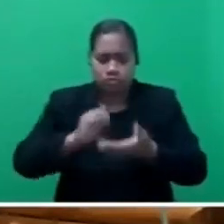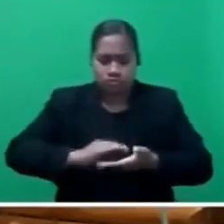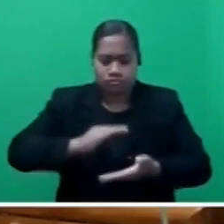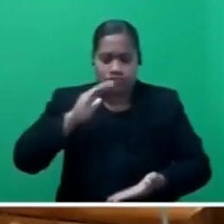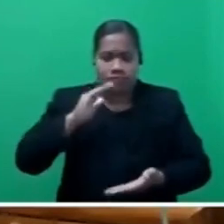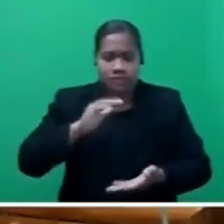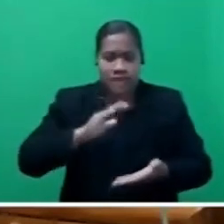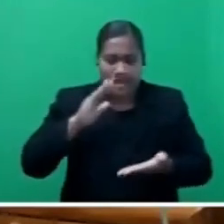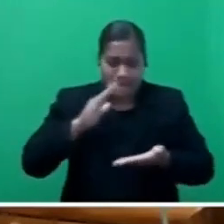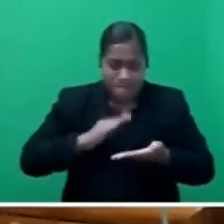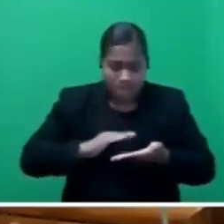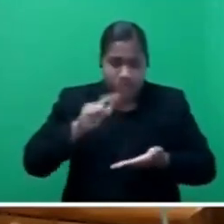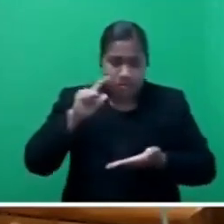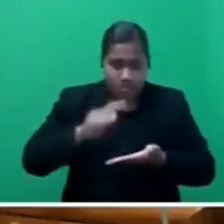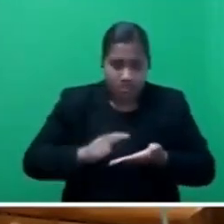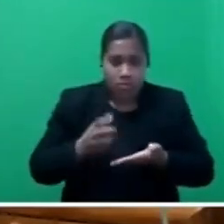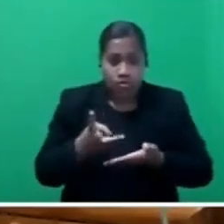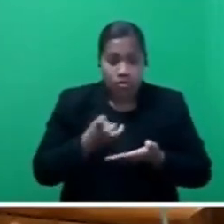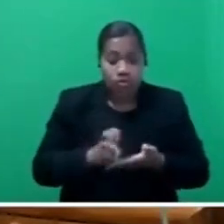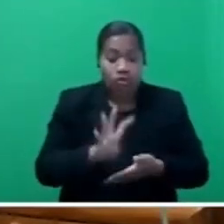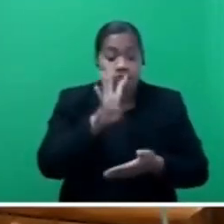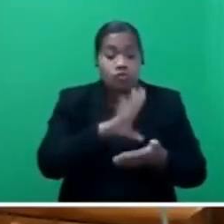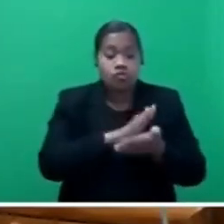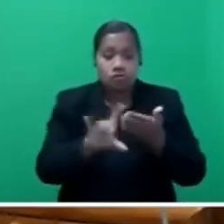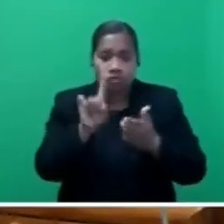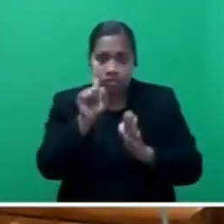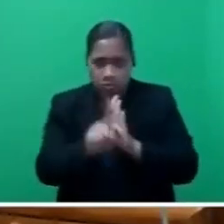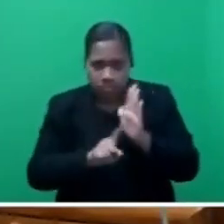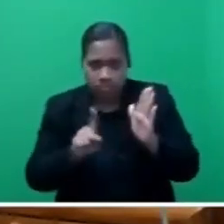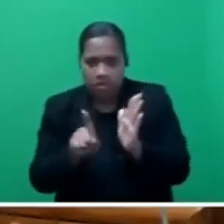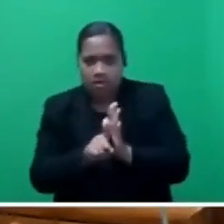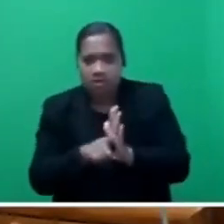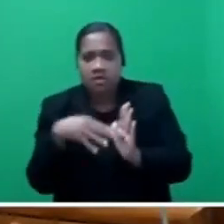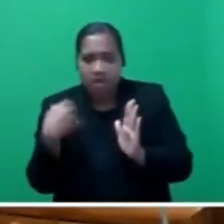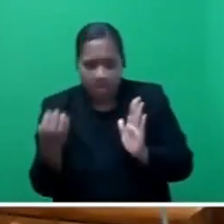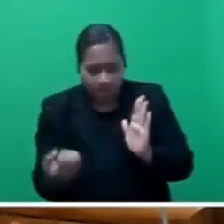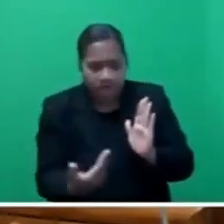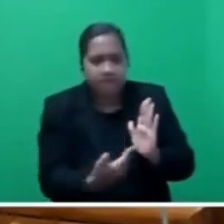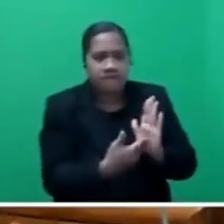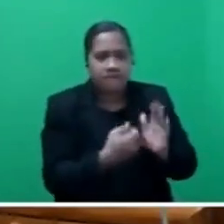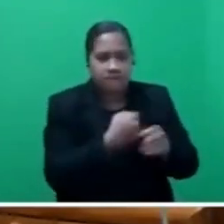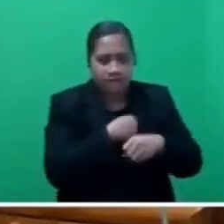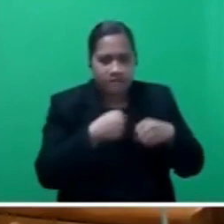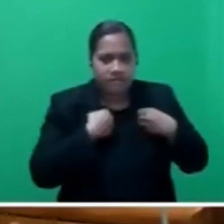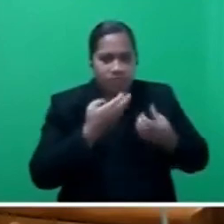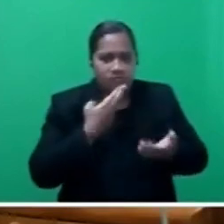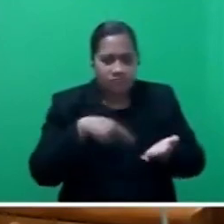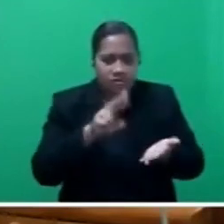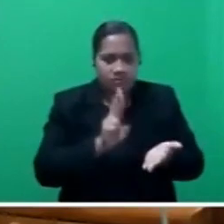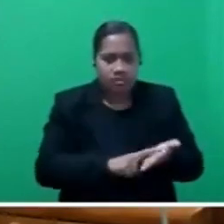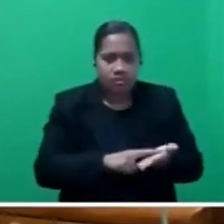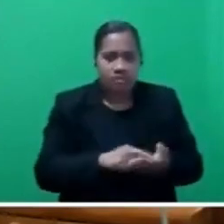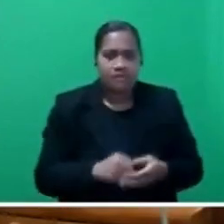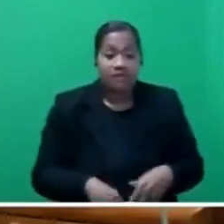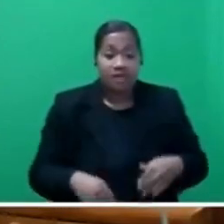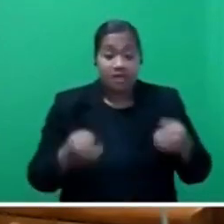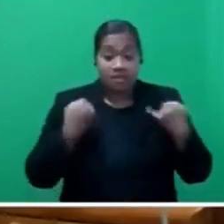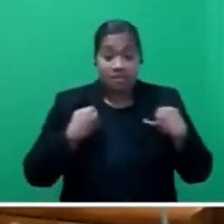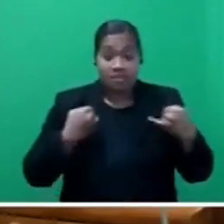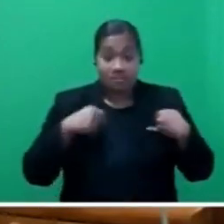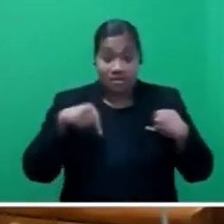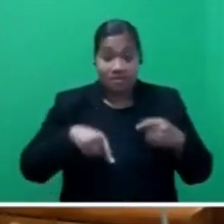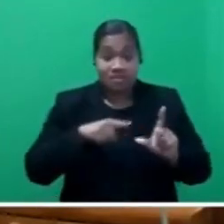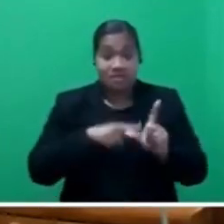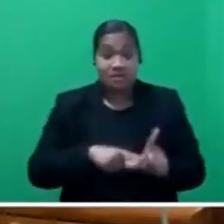per hour. That is well established in our hands-up report. And the gradual implementation this year is welcome